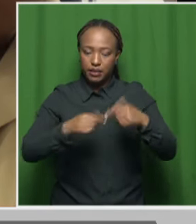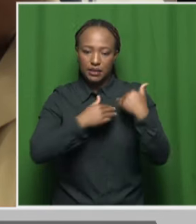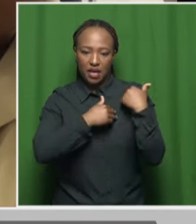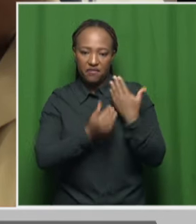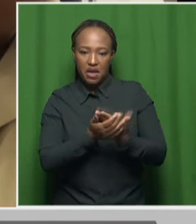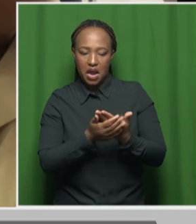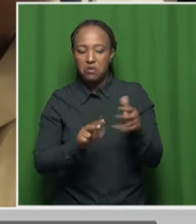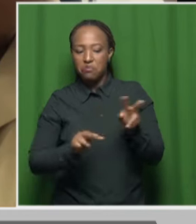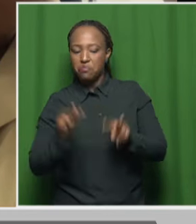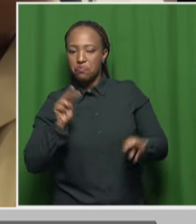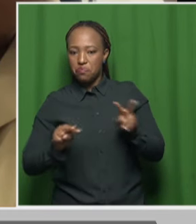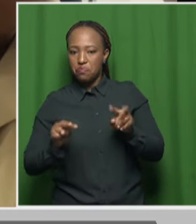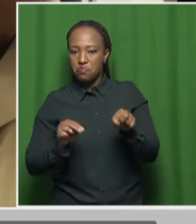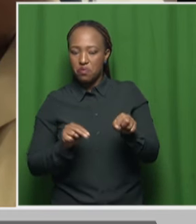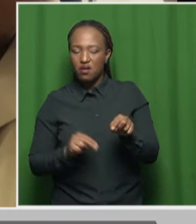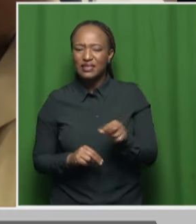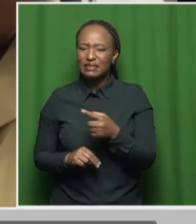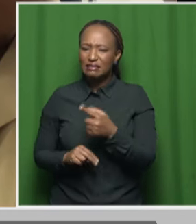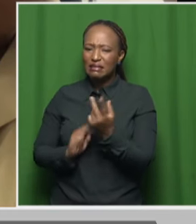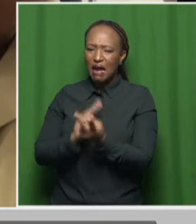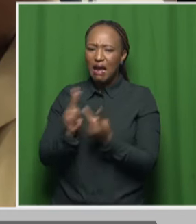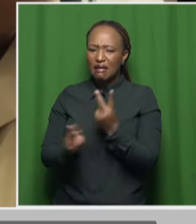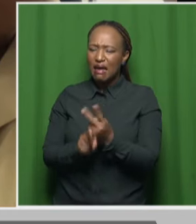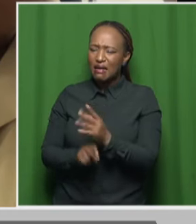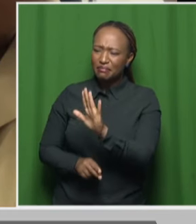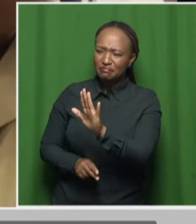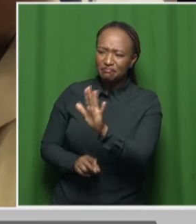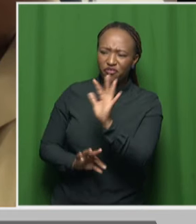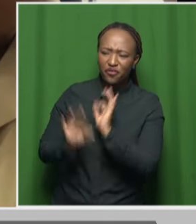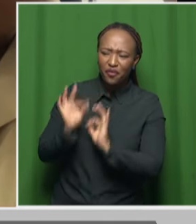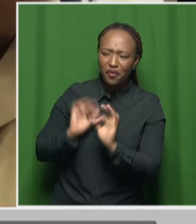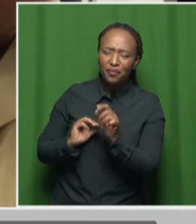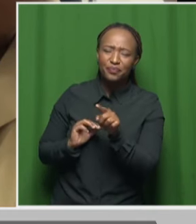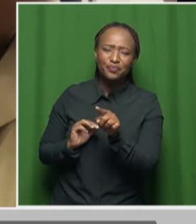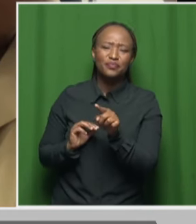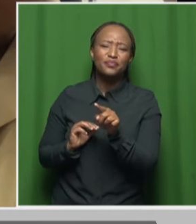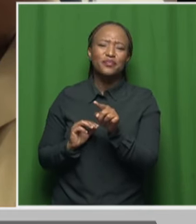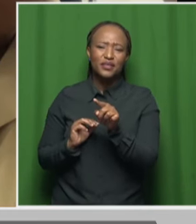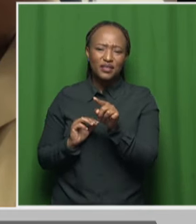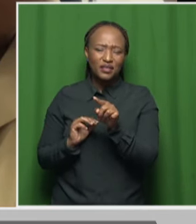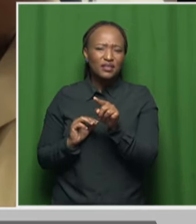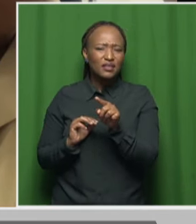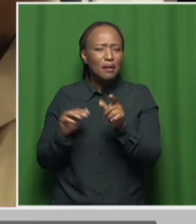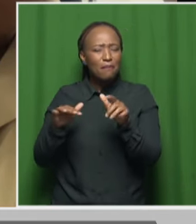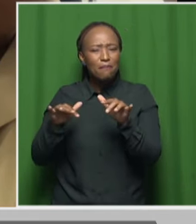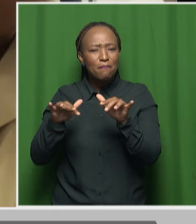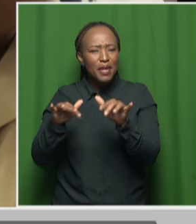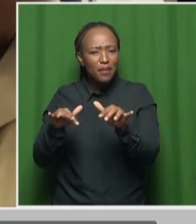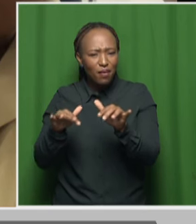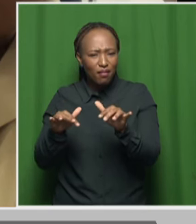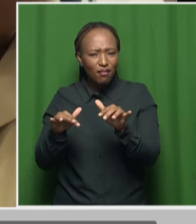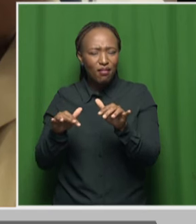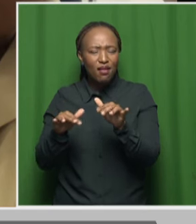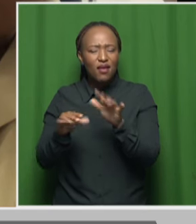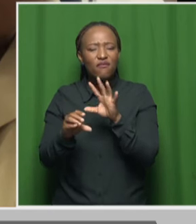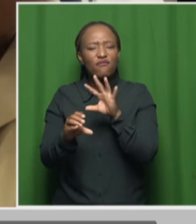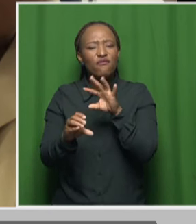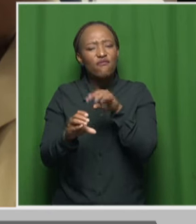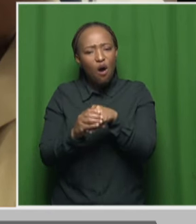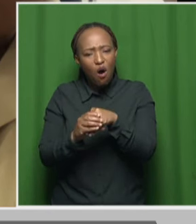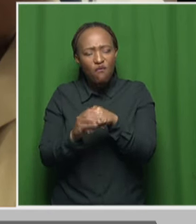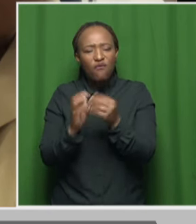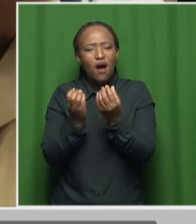And just once again on a point of clarity, Ms. Simang, how many people were involved in this accident